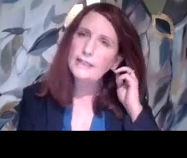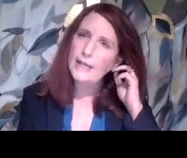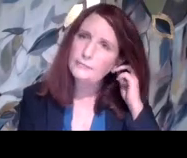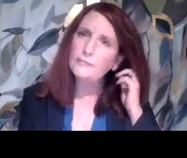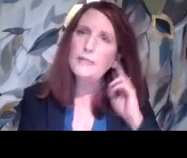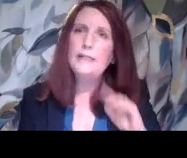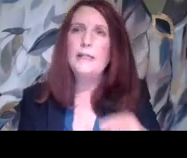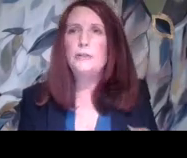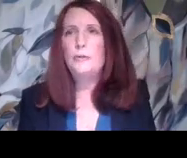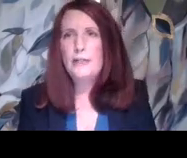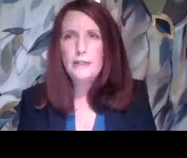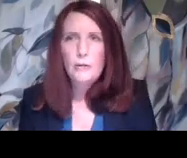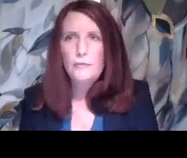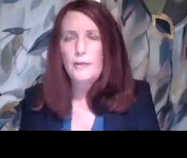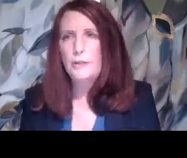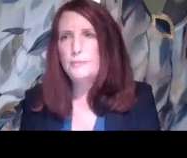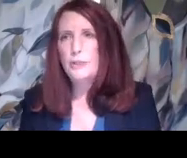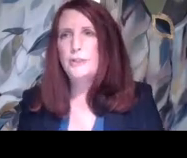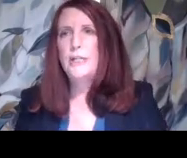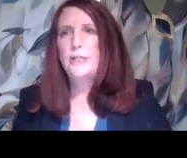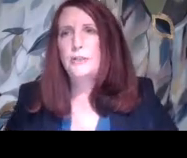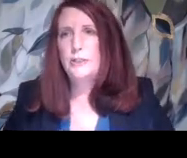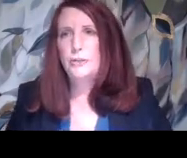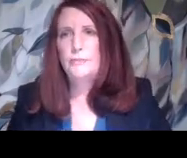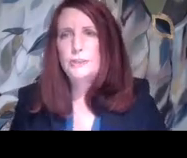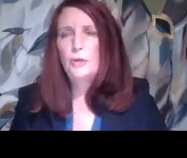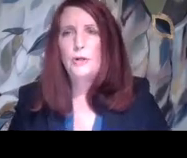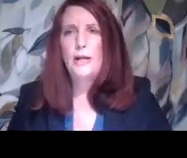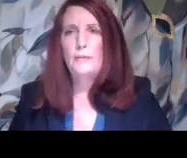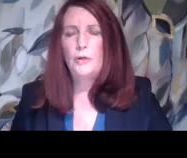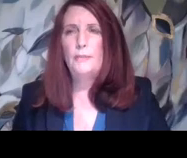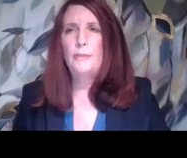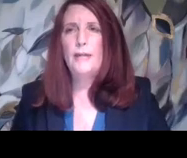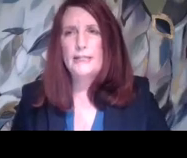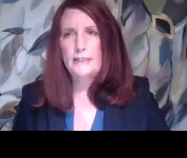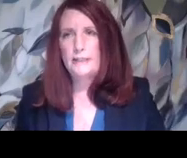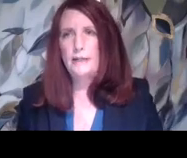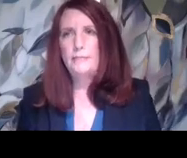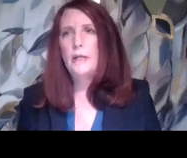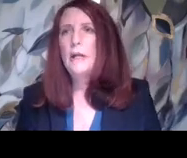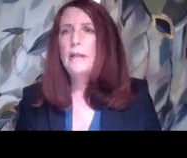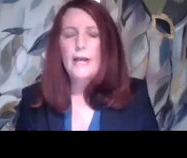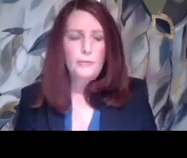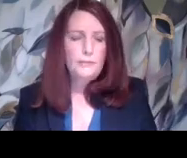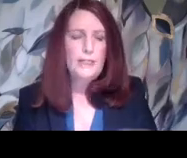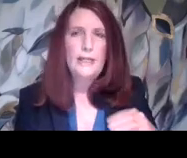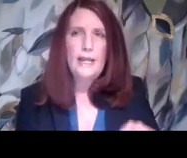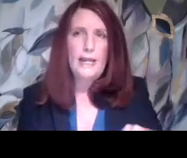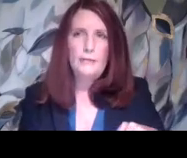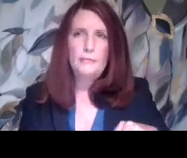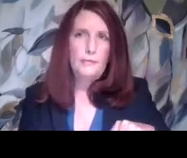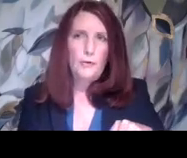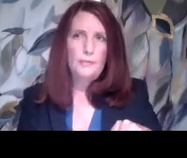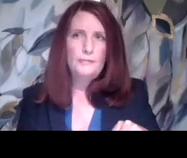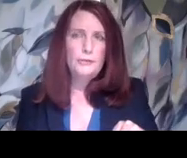They can get, they can get tutoring from their special education teacher. So we're not, we're not providing it to them. That would be